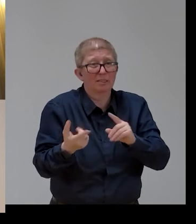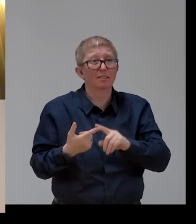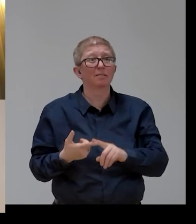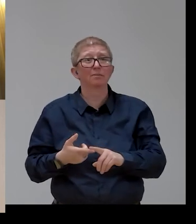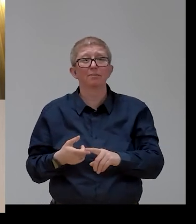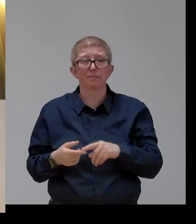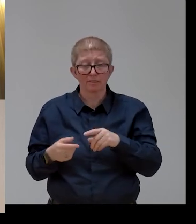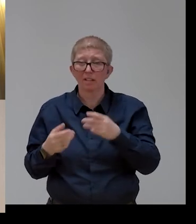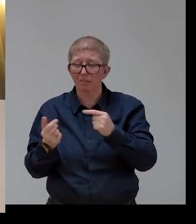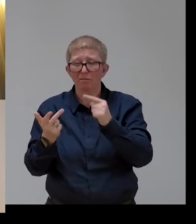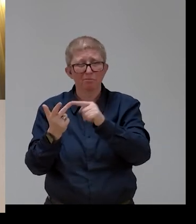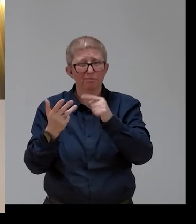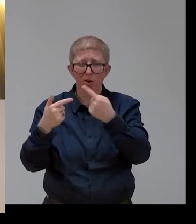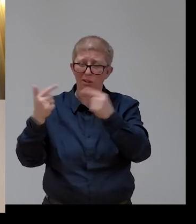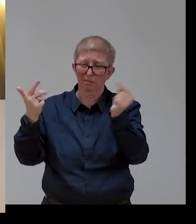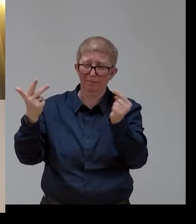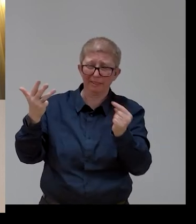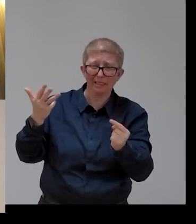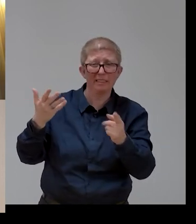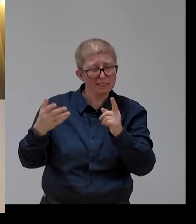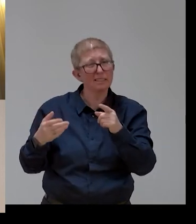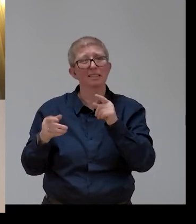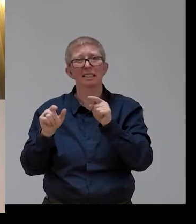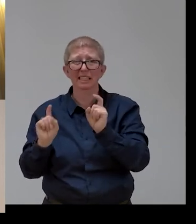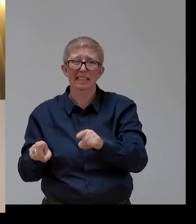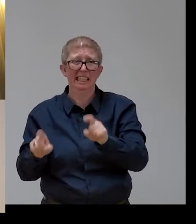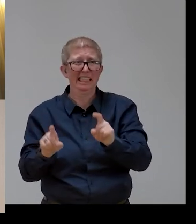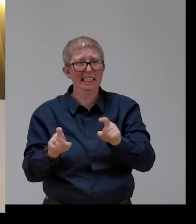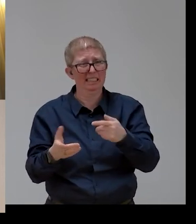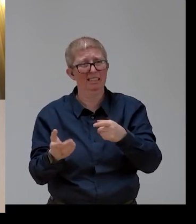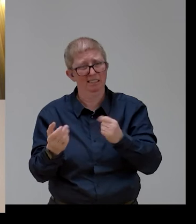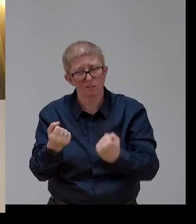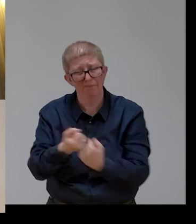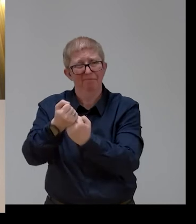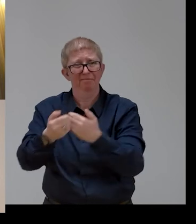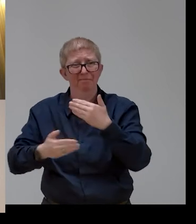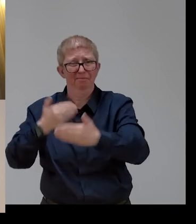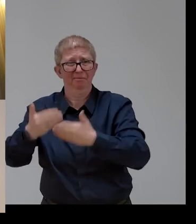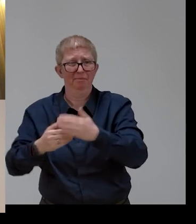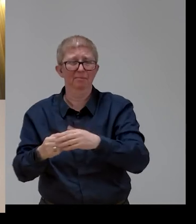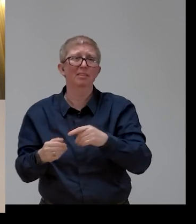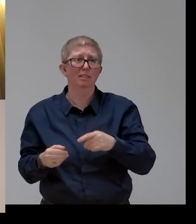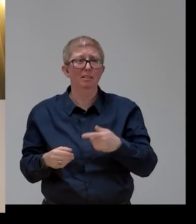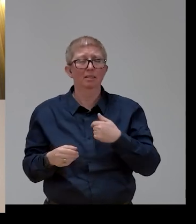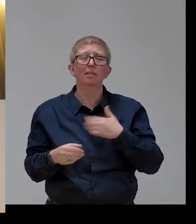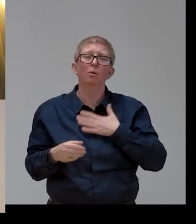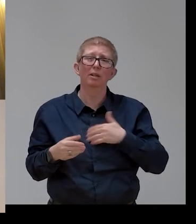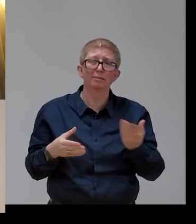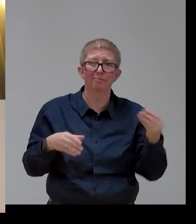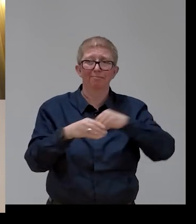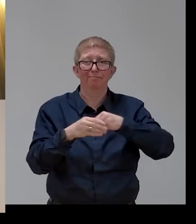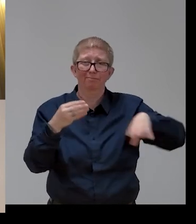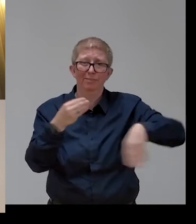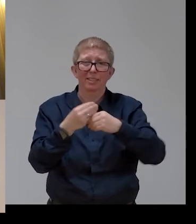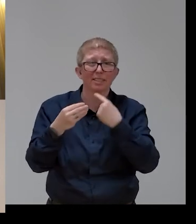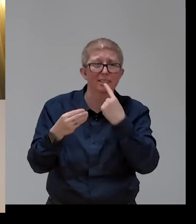like to mention the need to support